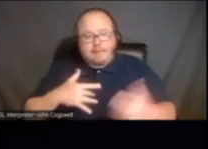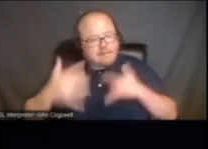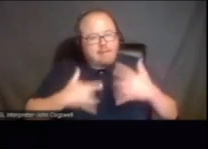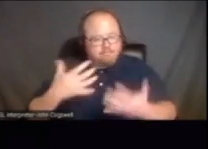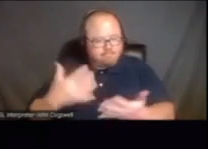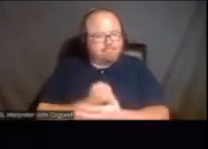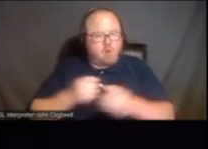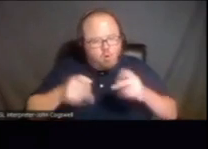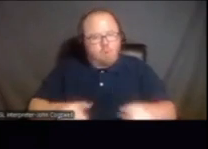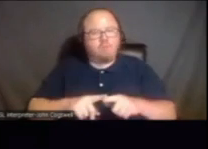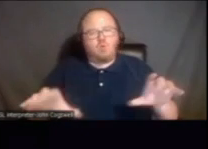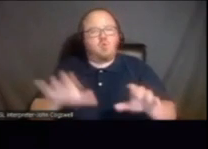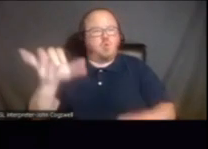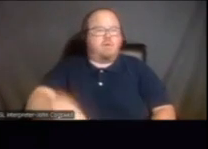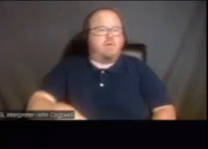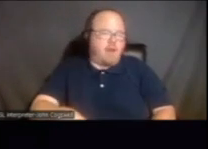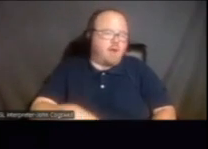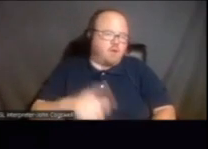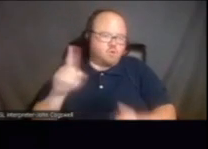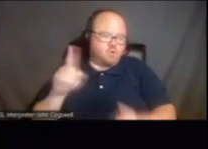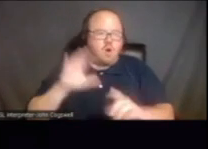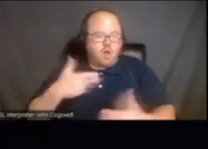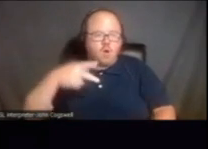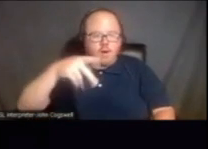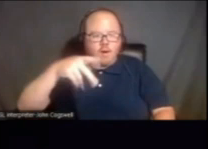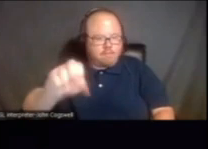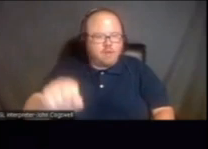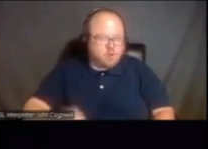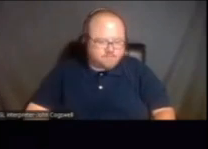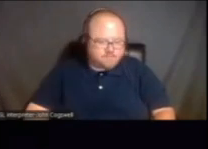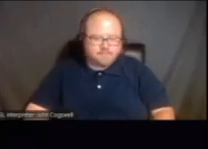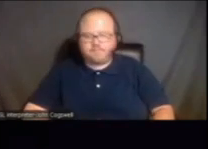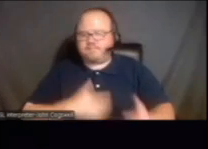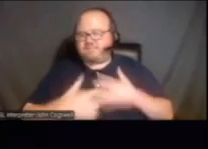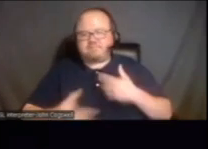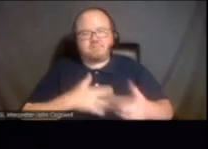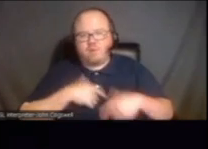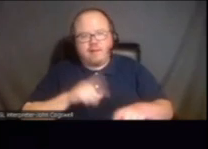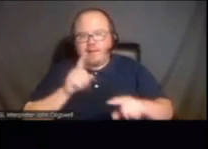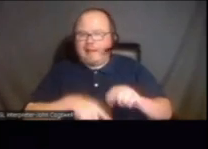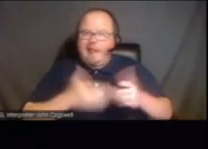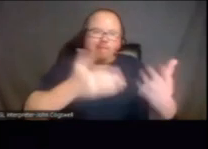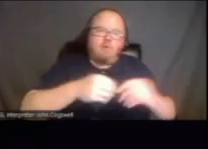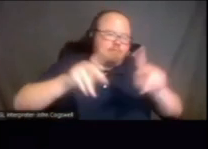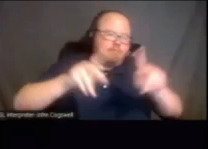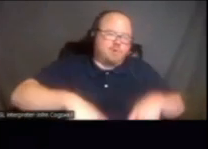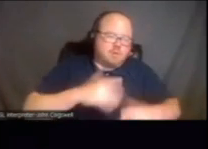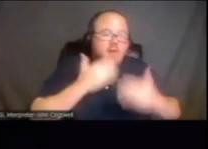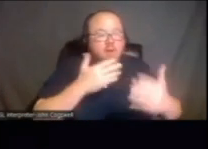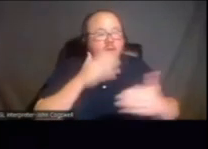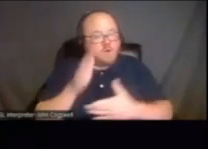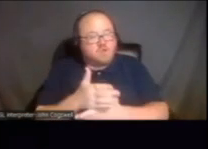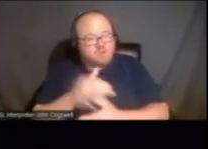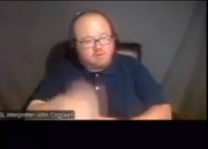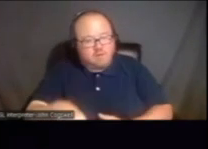opportunity to do that level of access to our peers, despite of us not being able to be there in person. So thank you for sharing that,